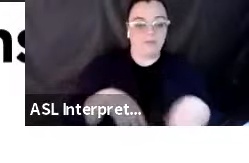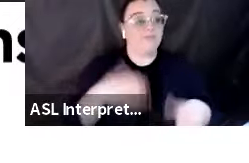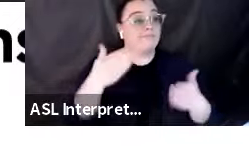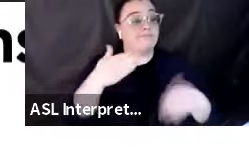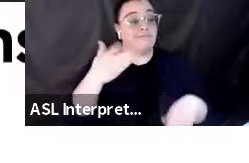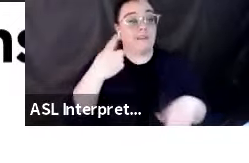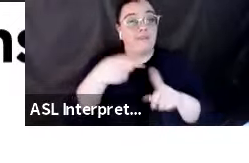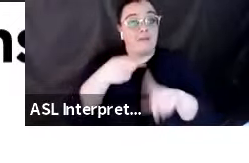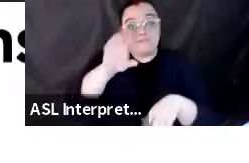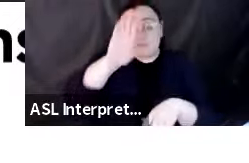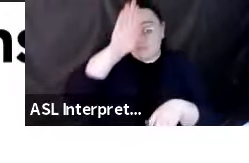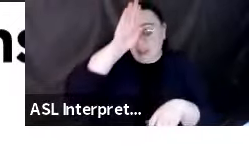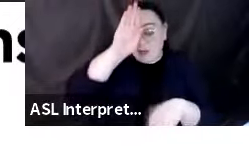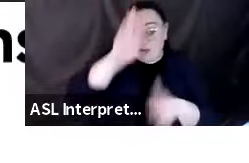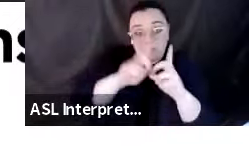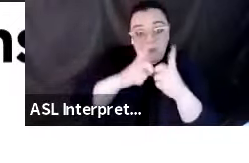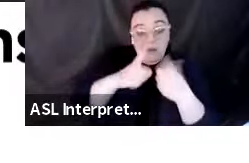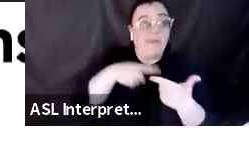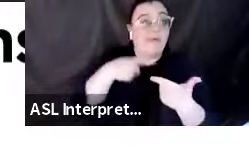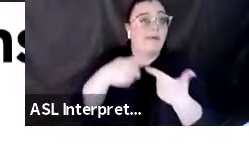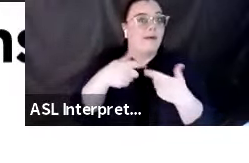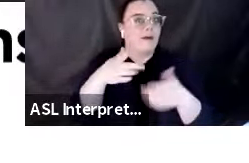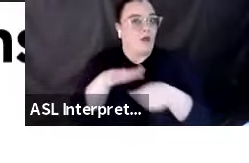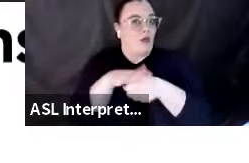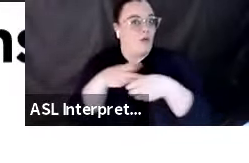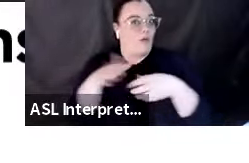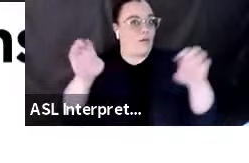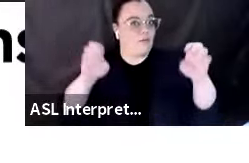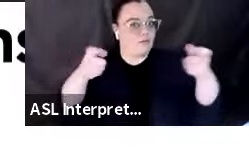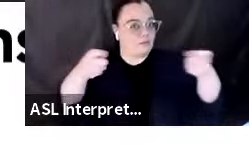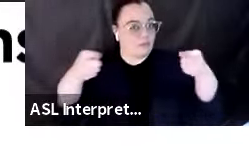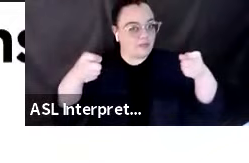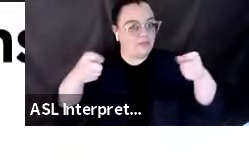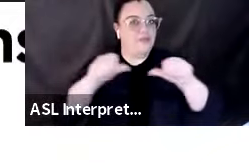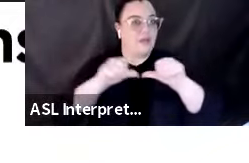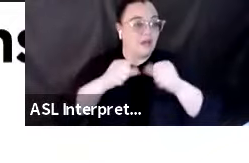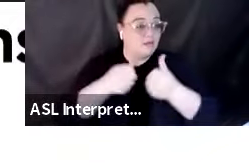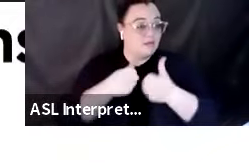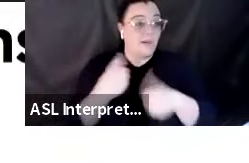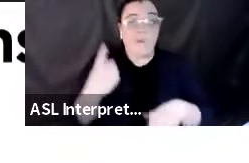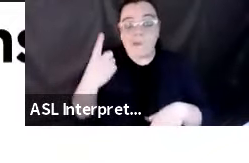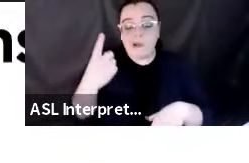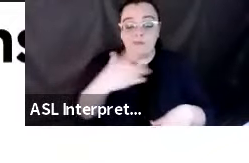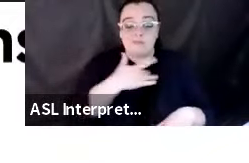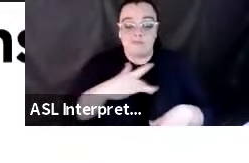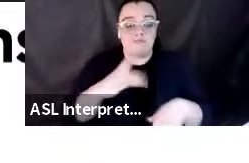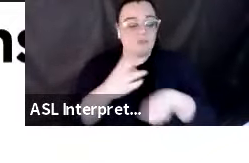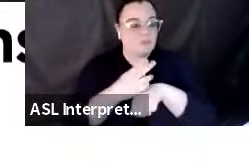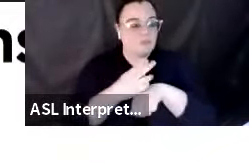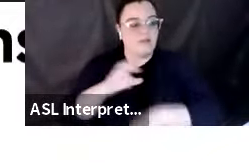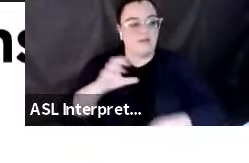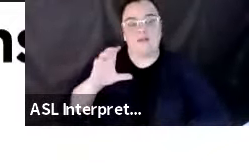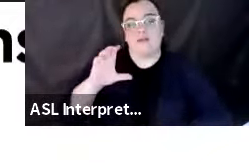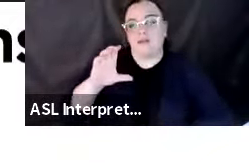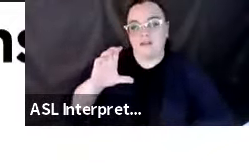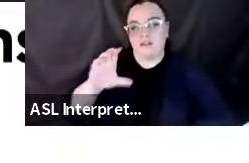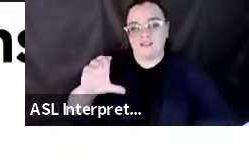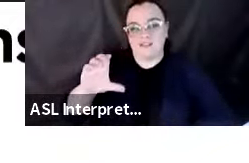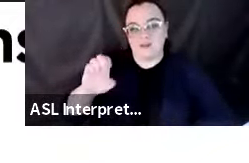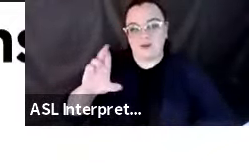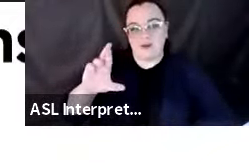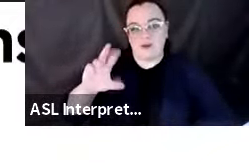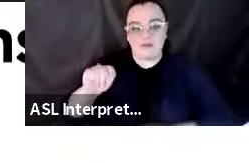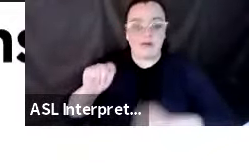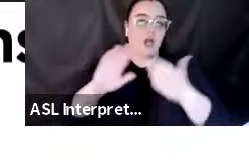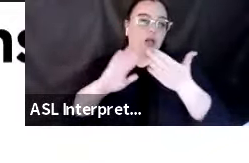department or local emergency management agency. One very commonly known is the Community Emergency Response Team